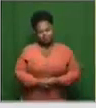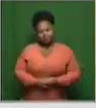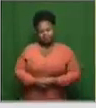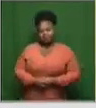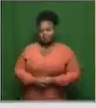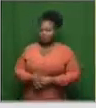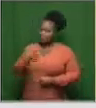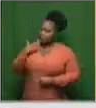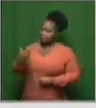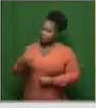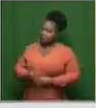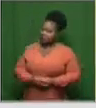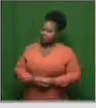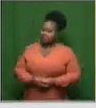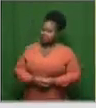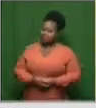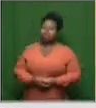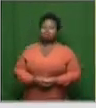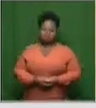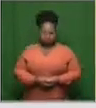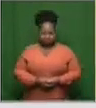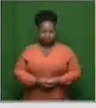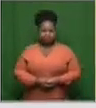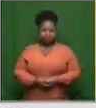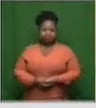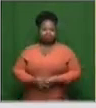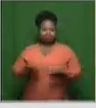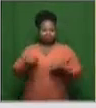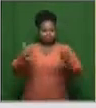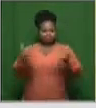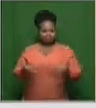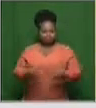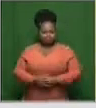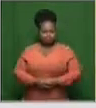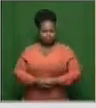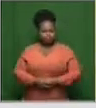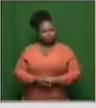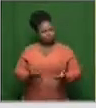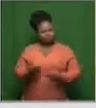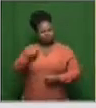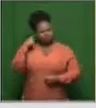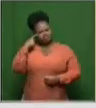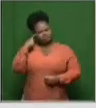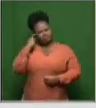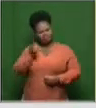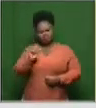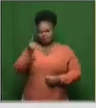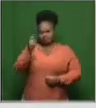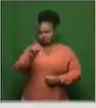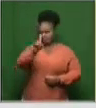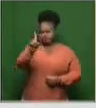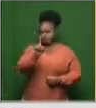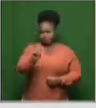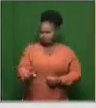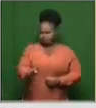Thank you. All right. So let's get the ball rolling. And I suppose the first question that